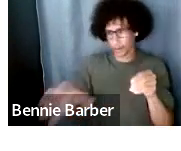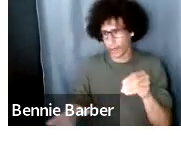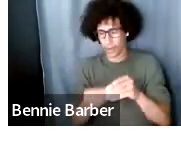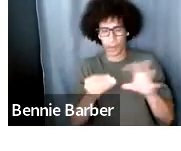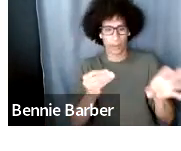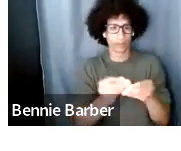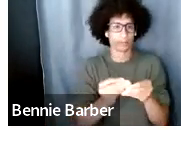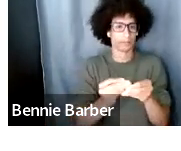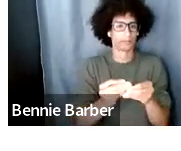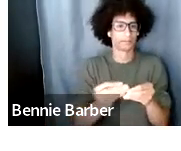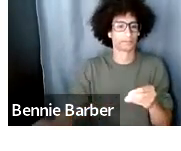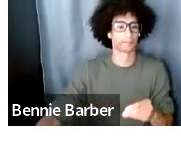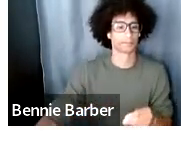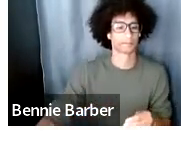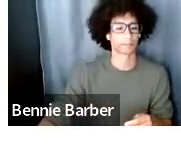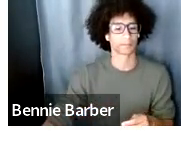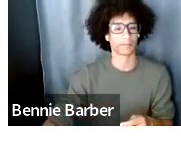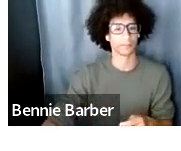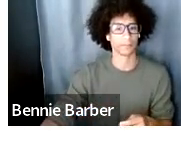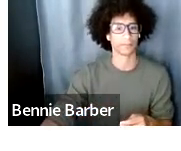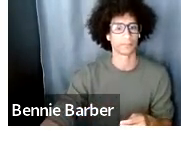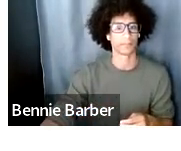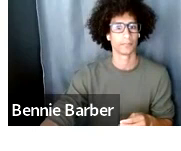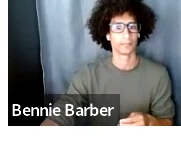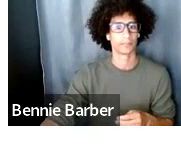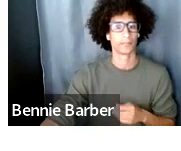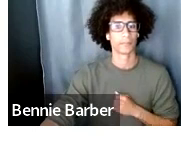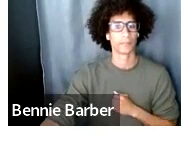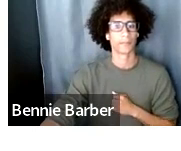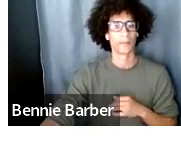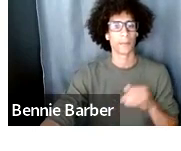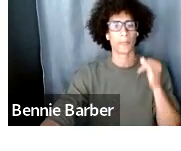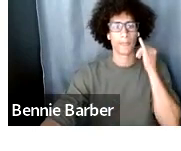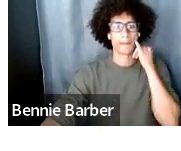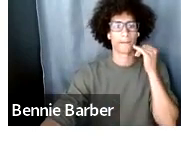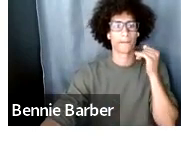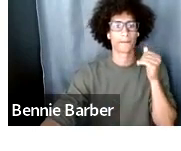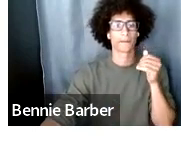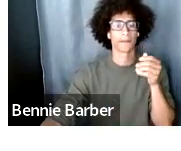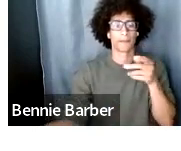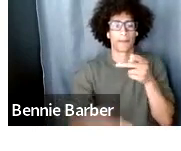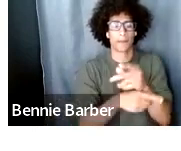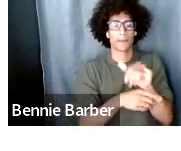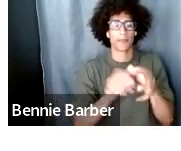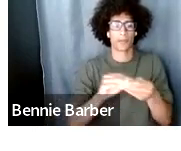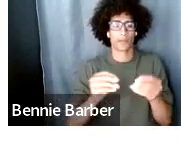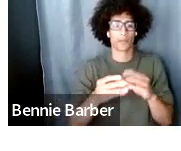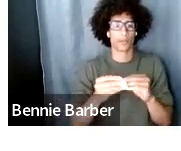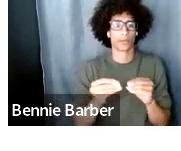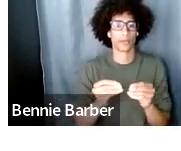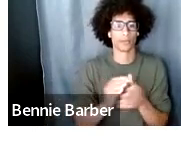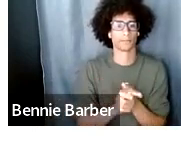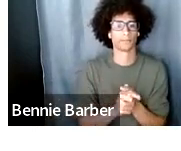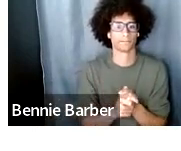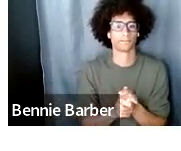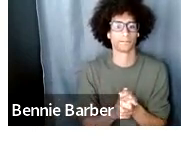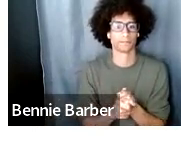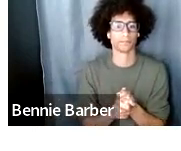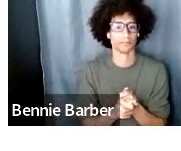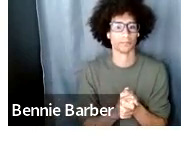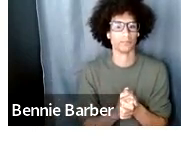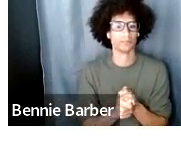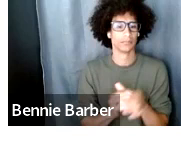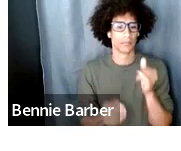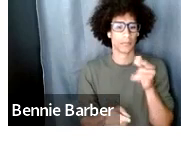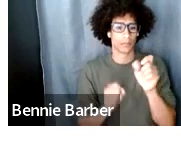put into it if it maintains with the story that you want to tell if you can write that story in a one sentence blurb one or